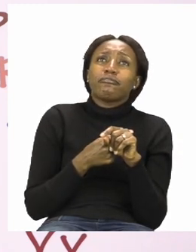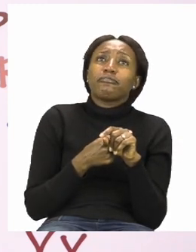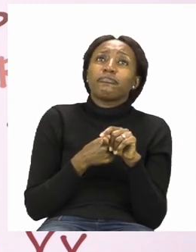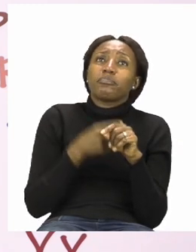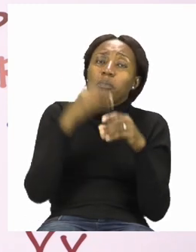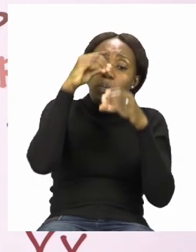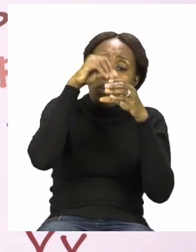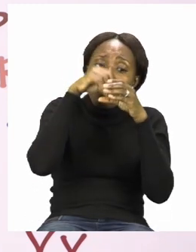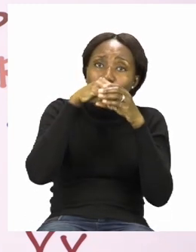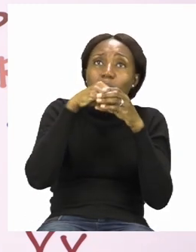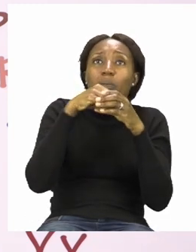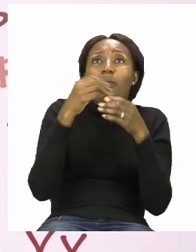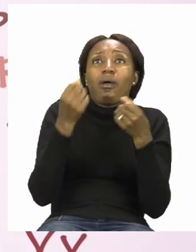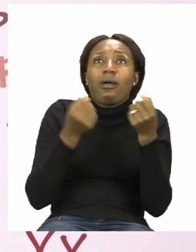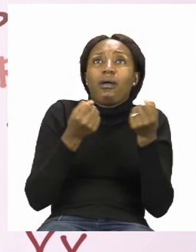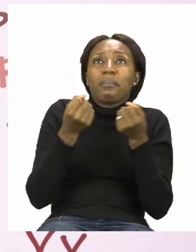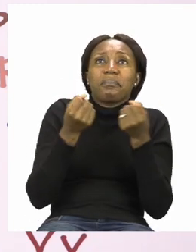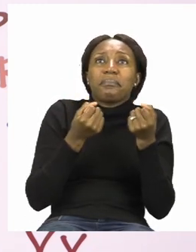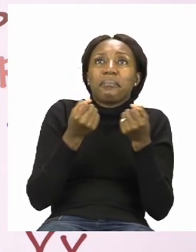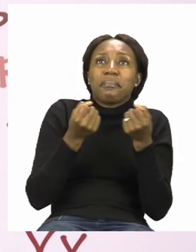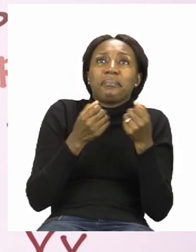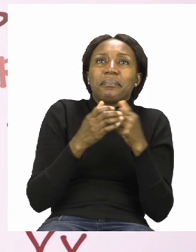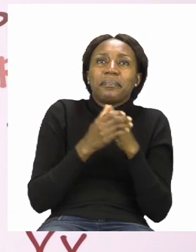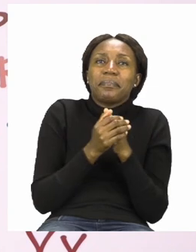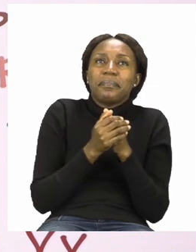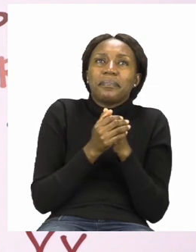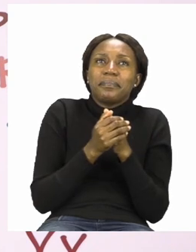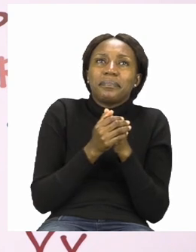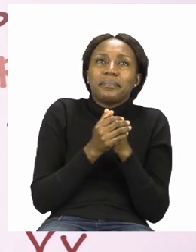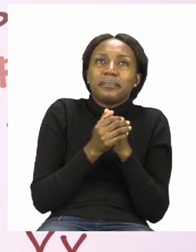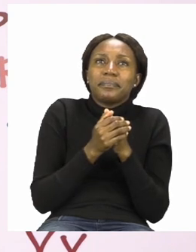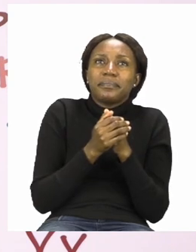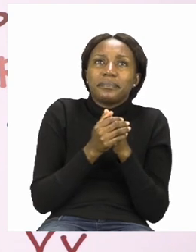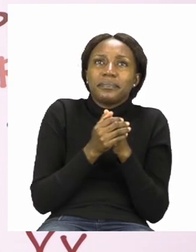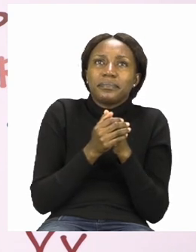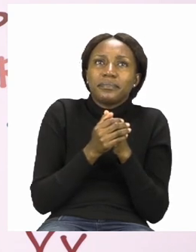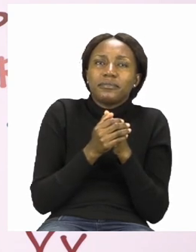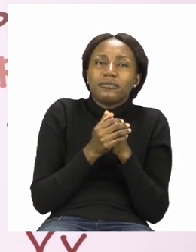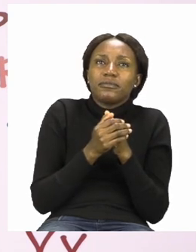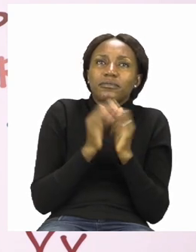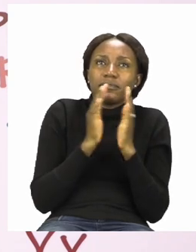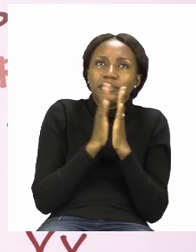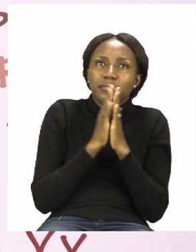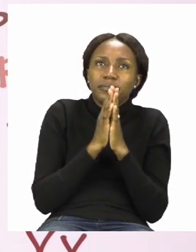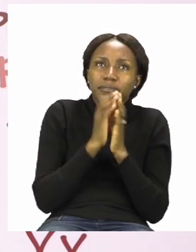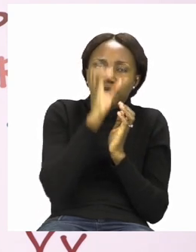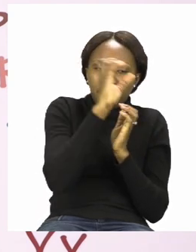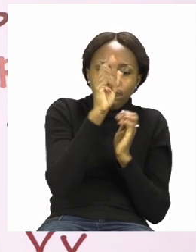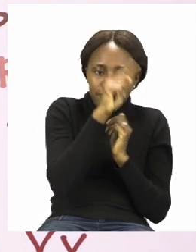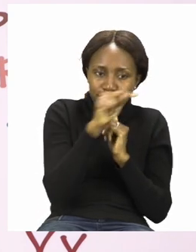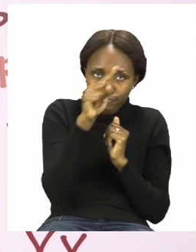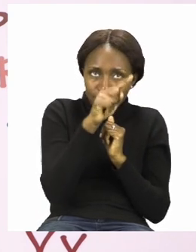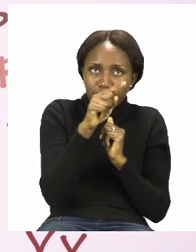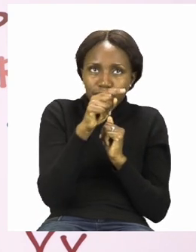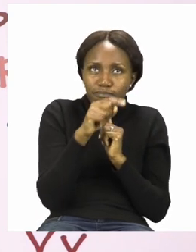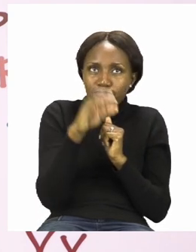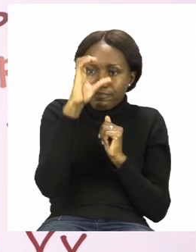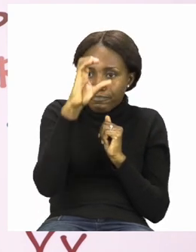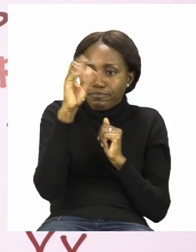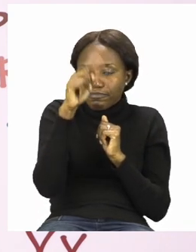the car and it's your job to circle all the k sounds